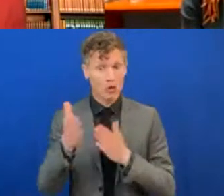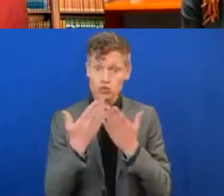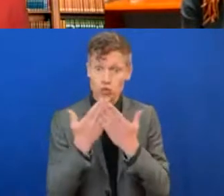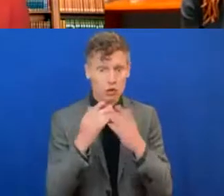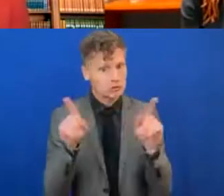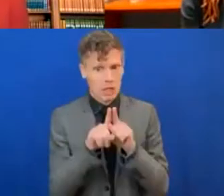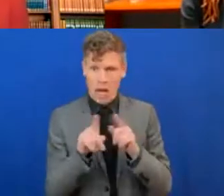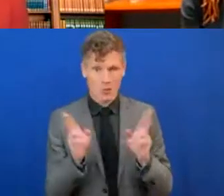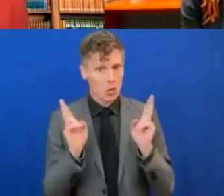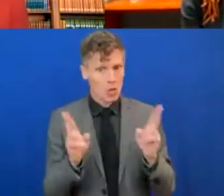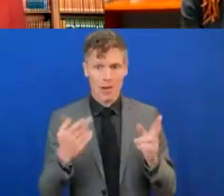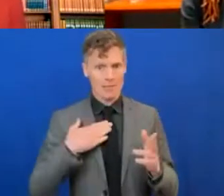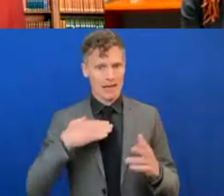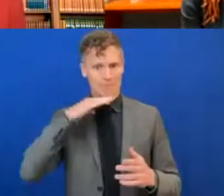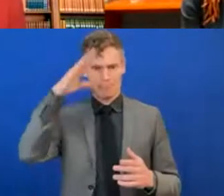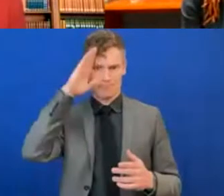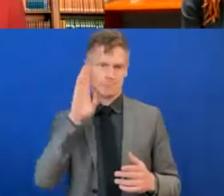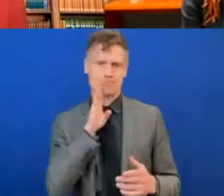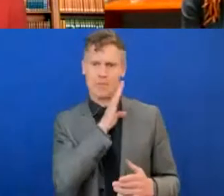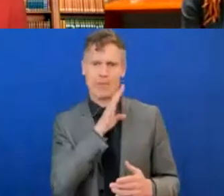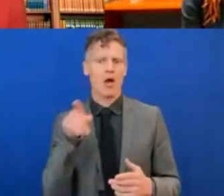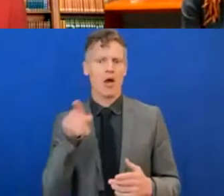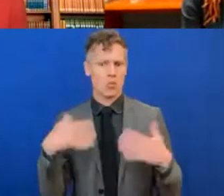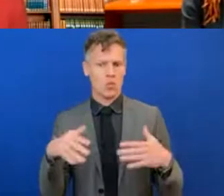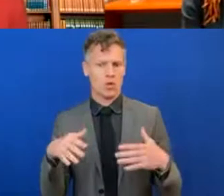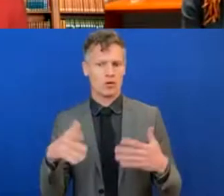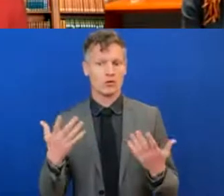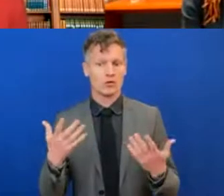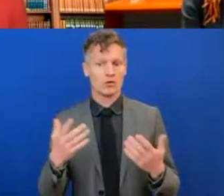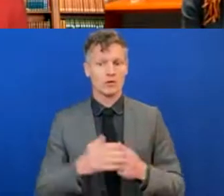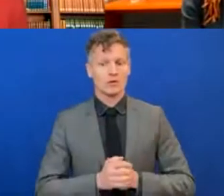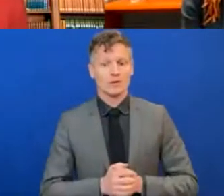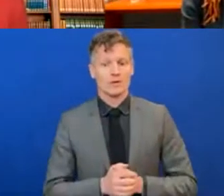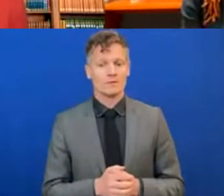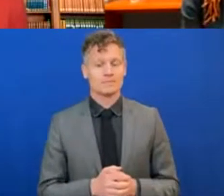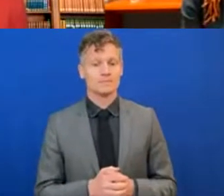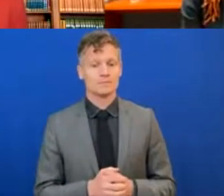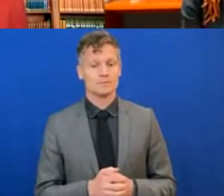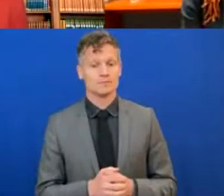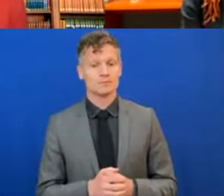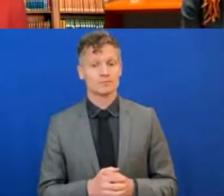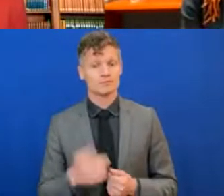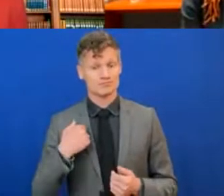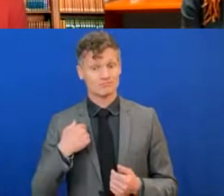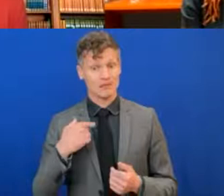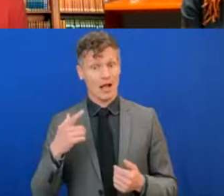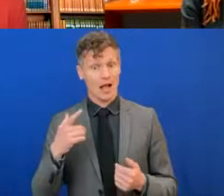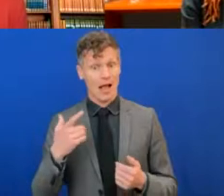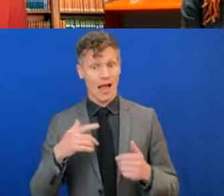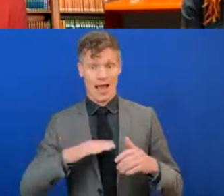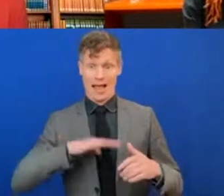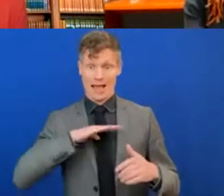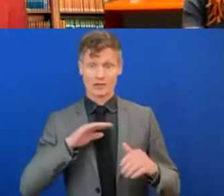And at around the age of eight, I learned that I had to go onto a computer in order to complete my work.